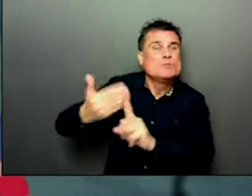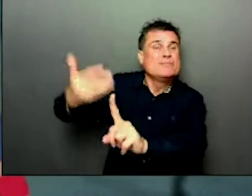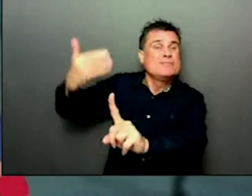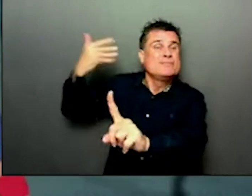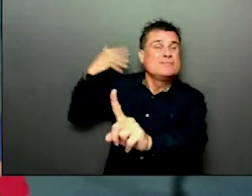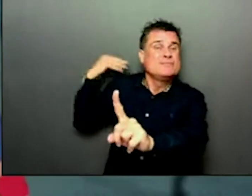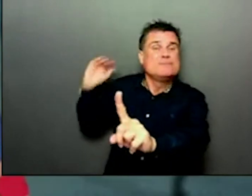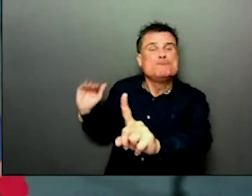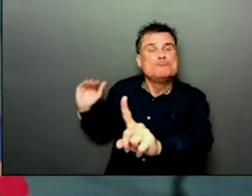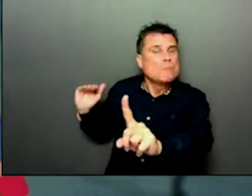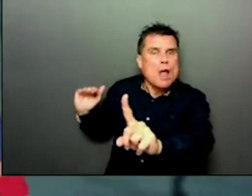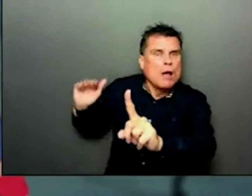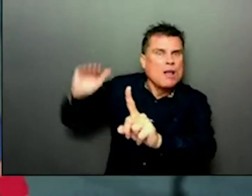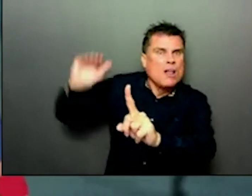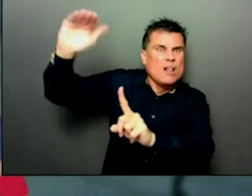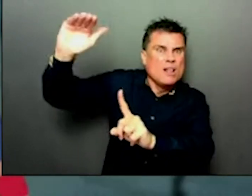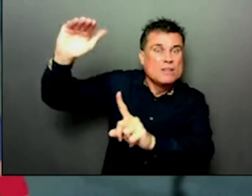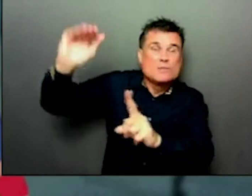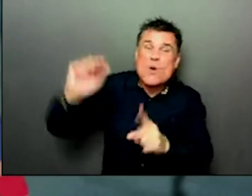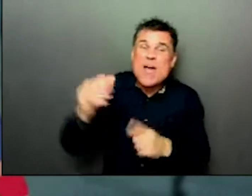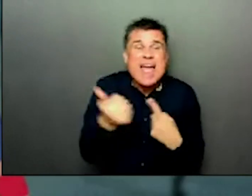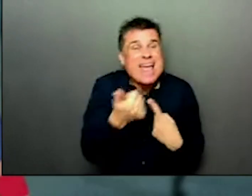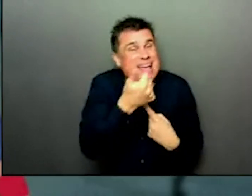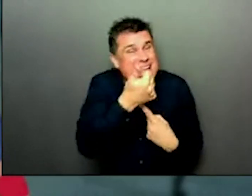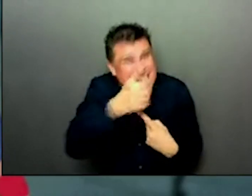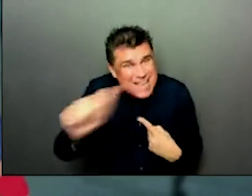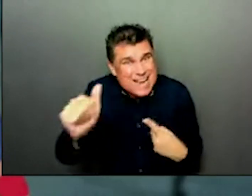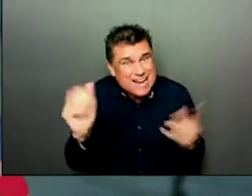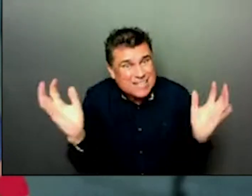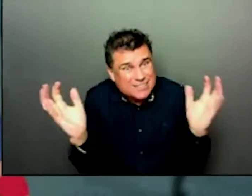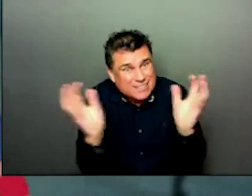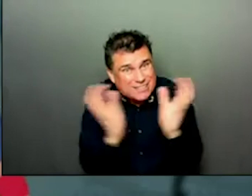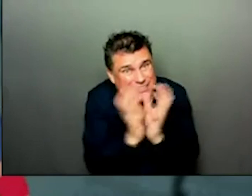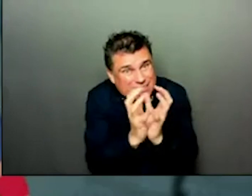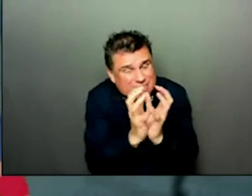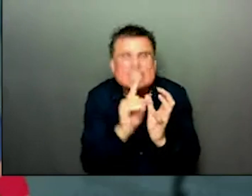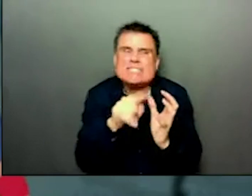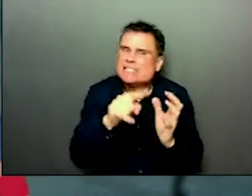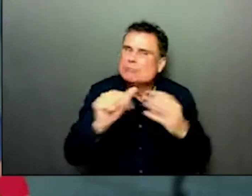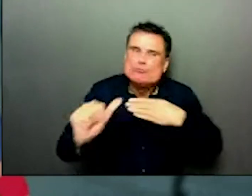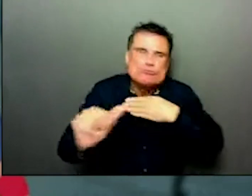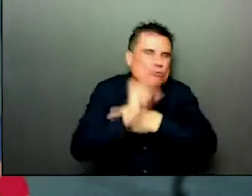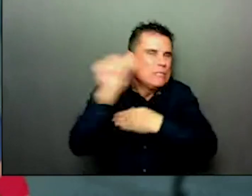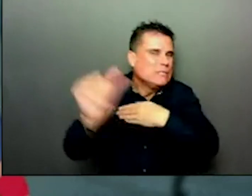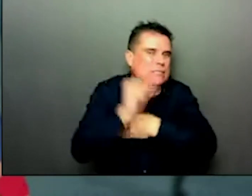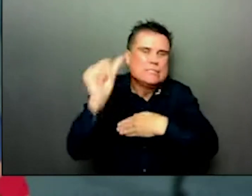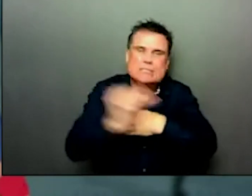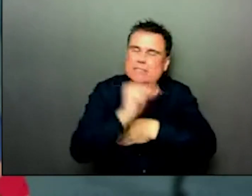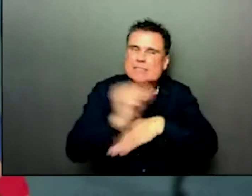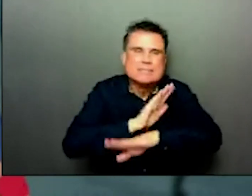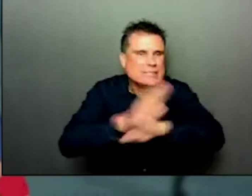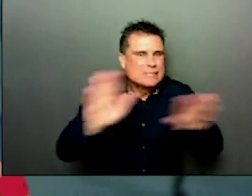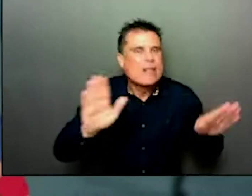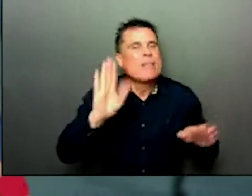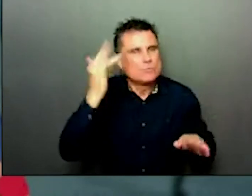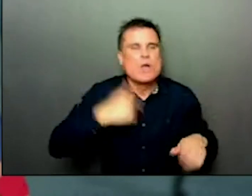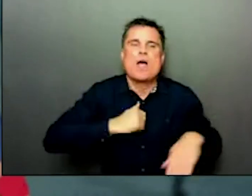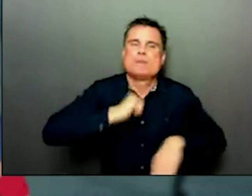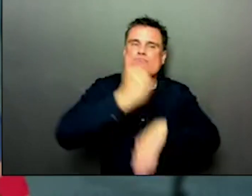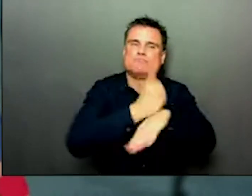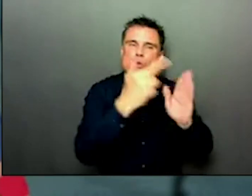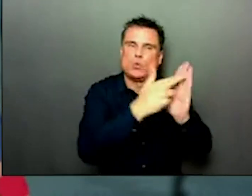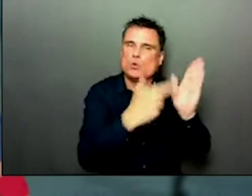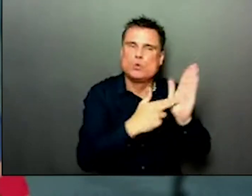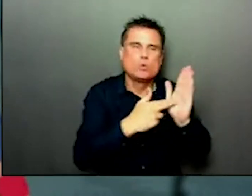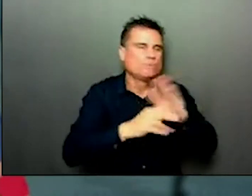We need to recognize that. And that's one of the reasons why all the events that we've had. The event restrictions and